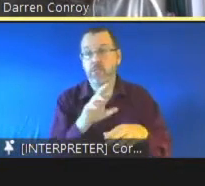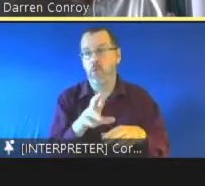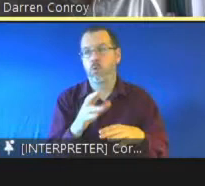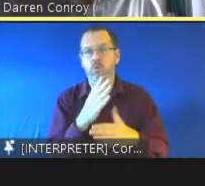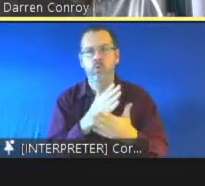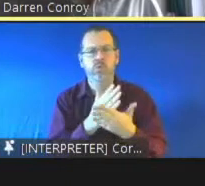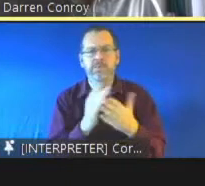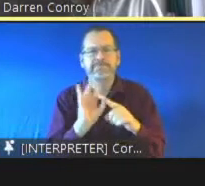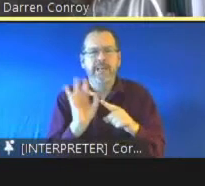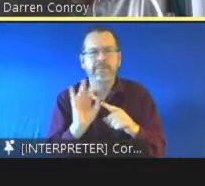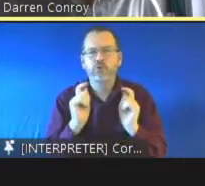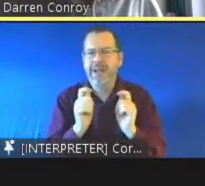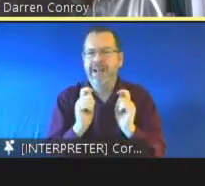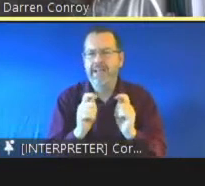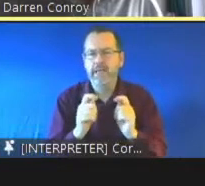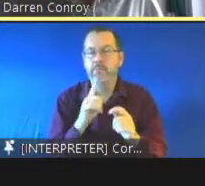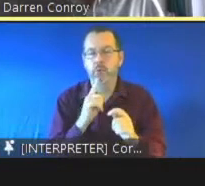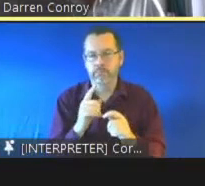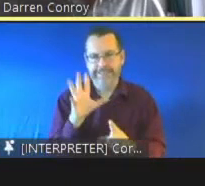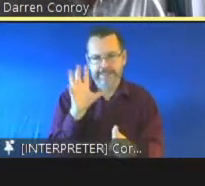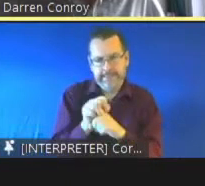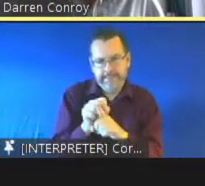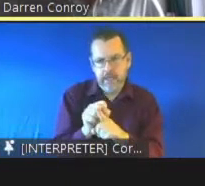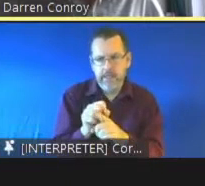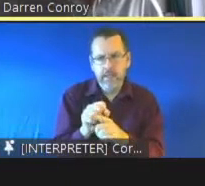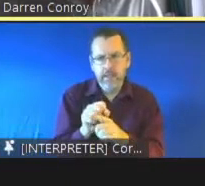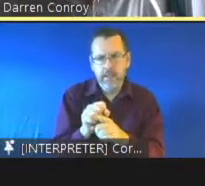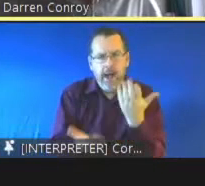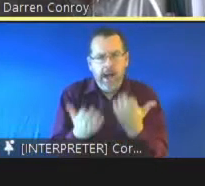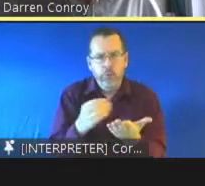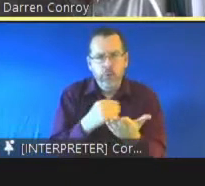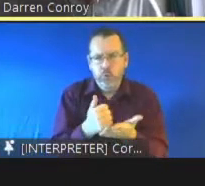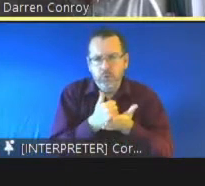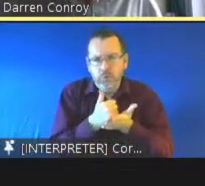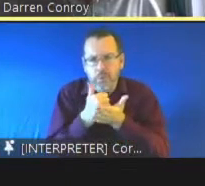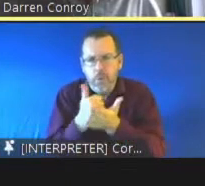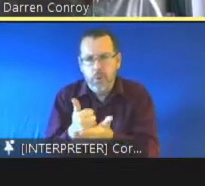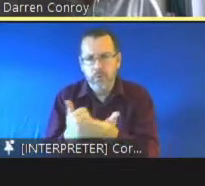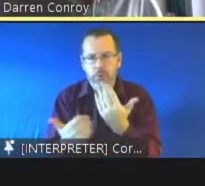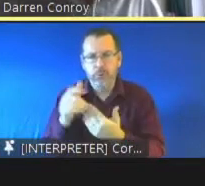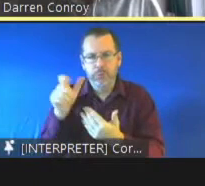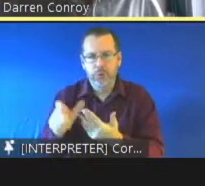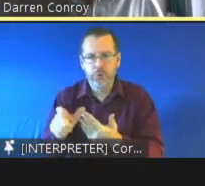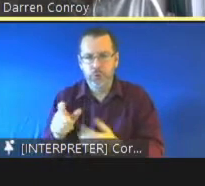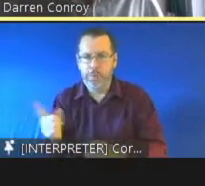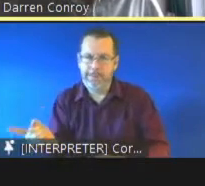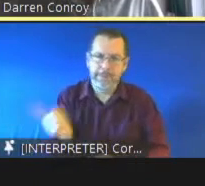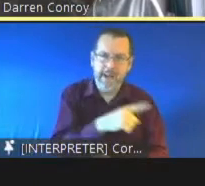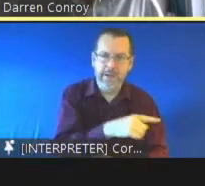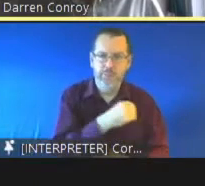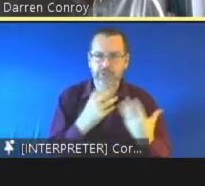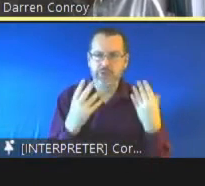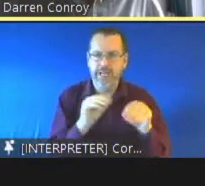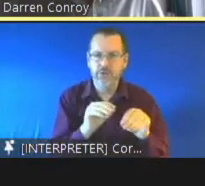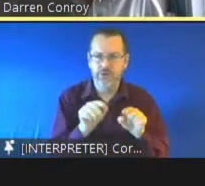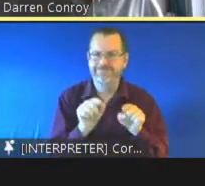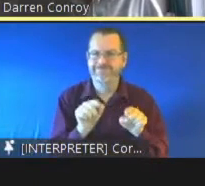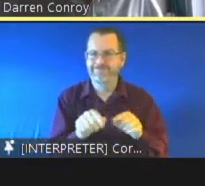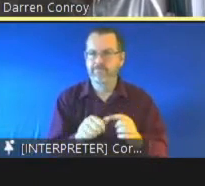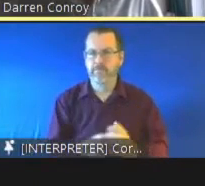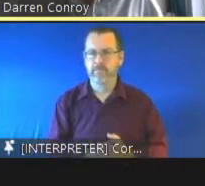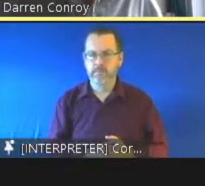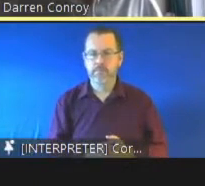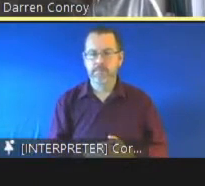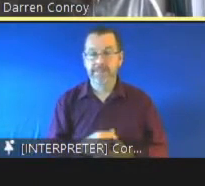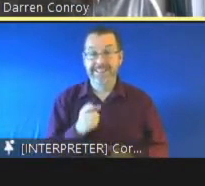how education and how the young person can be supported to reintegrate back into education um because there's a hugely preventative